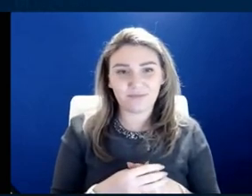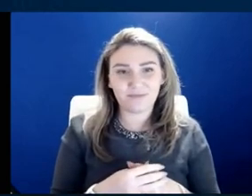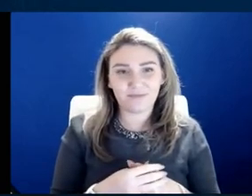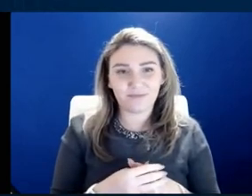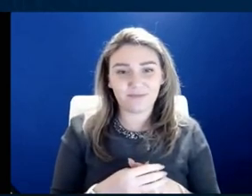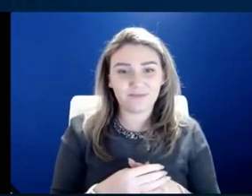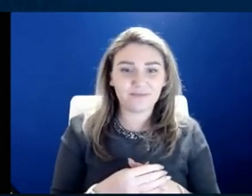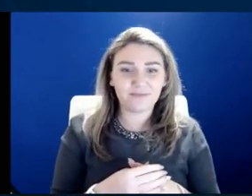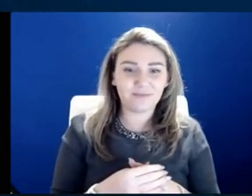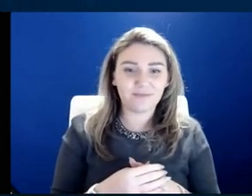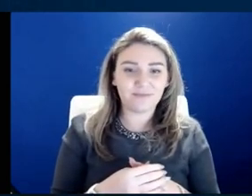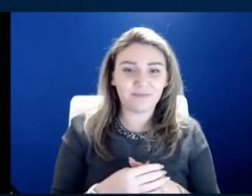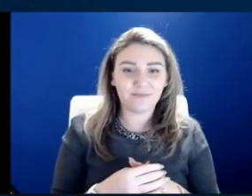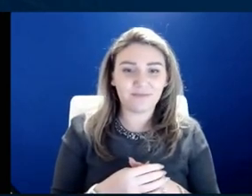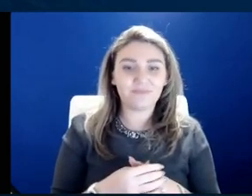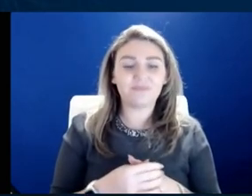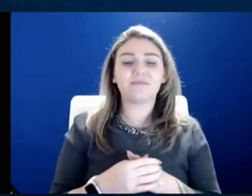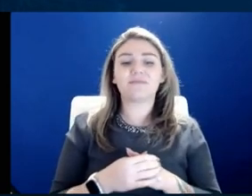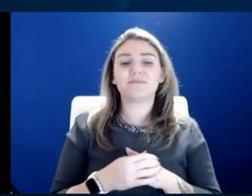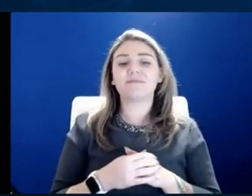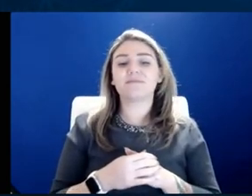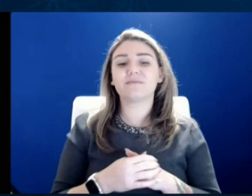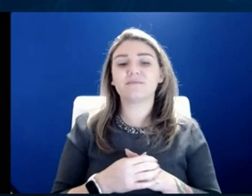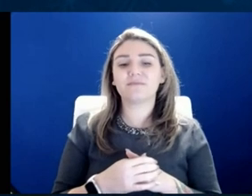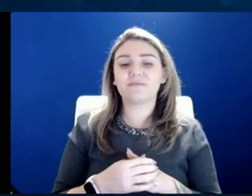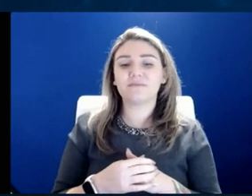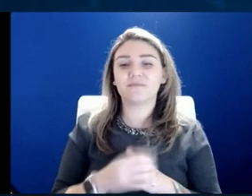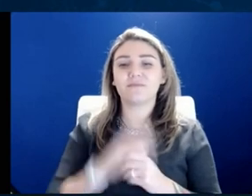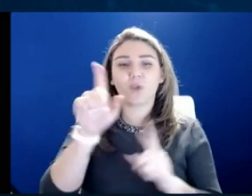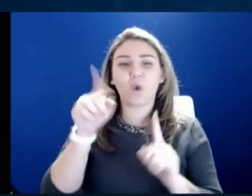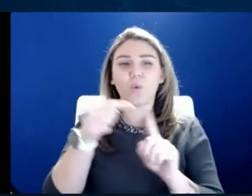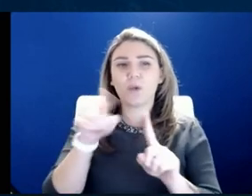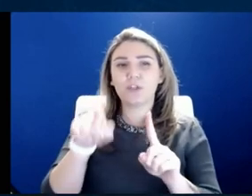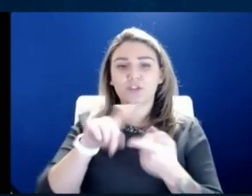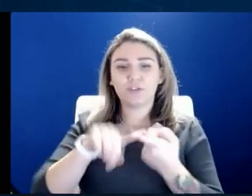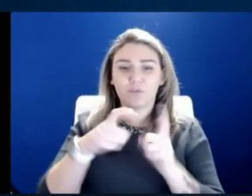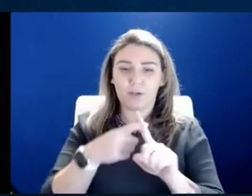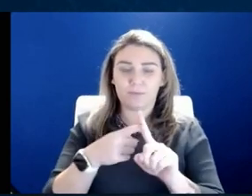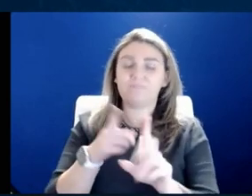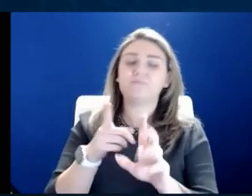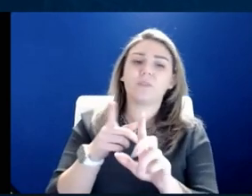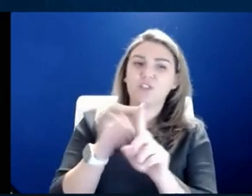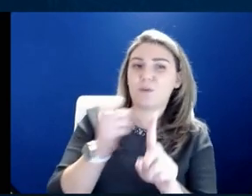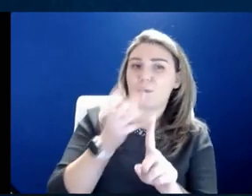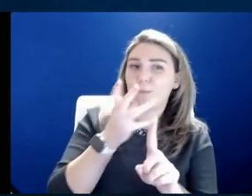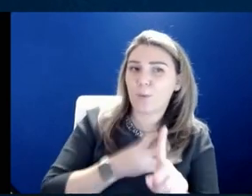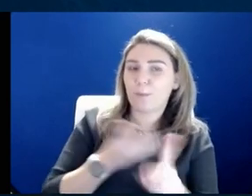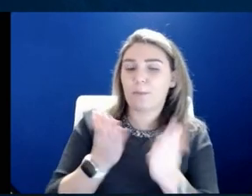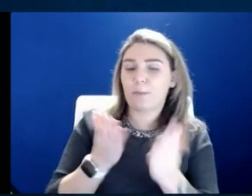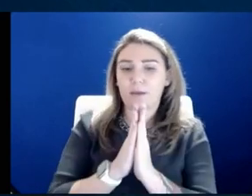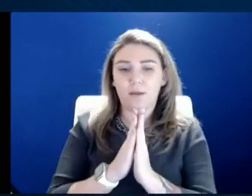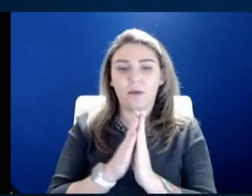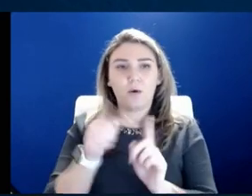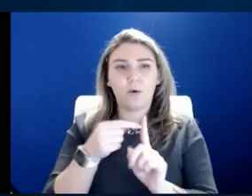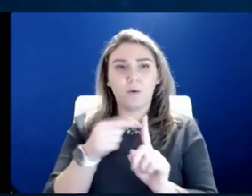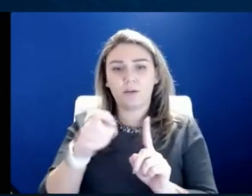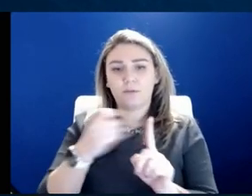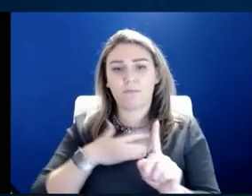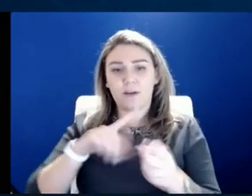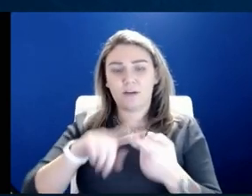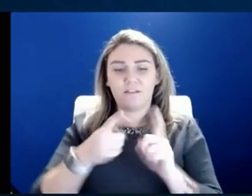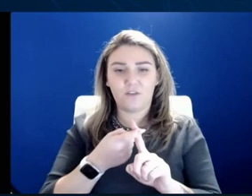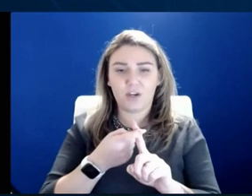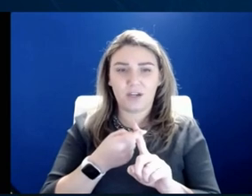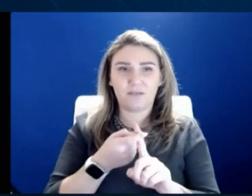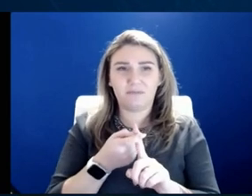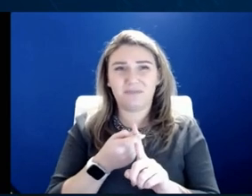So can you find, when should a friend, so this is from a woman asking, when should my friend be alarmed and go to urgent care